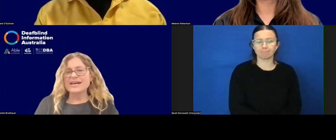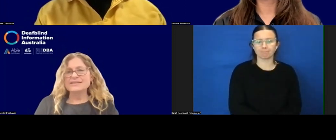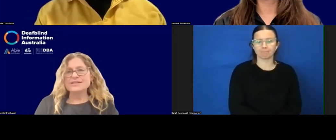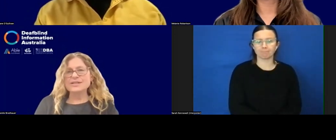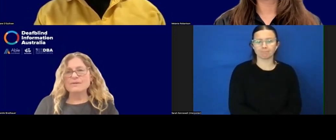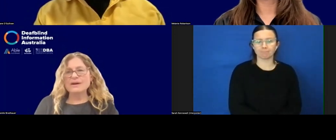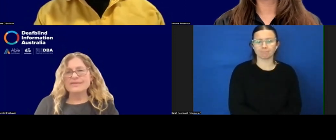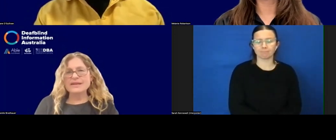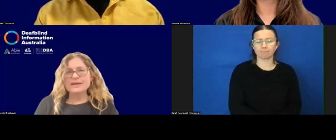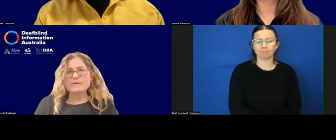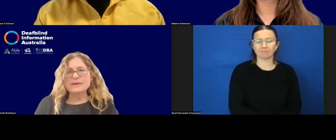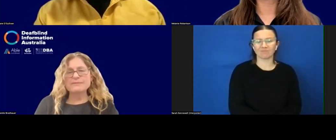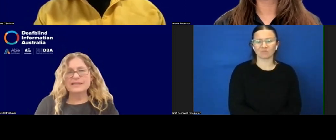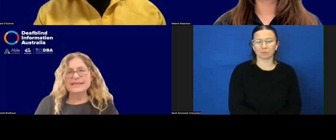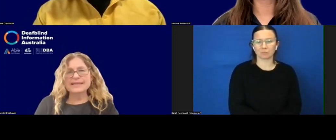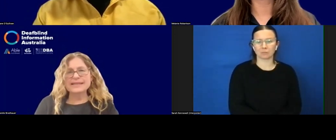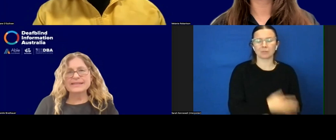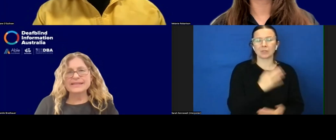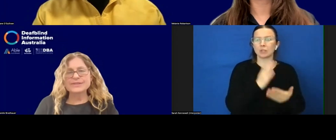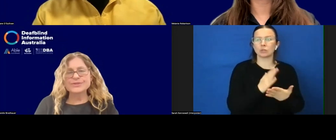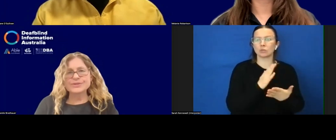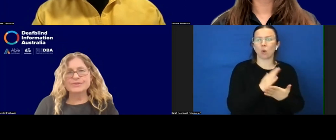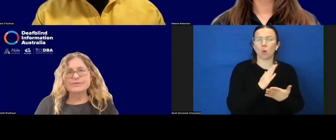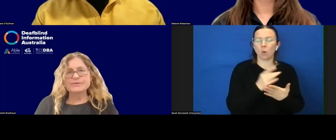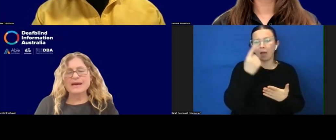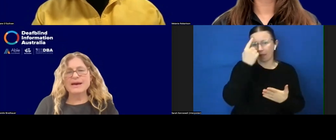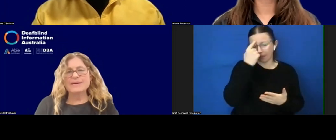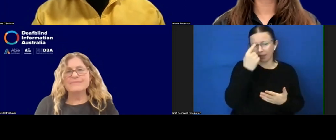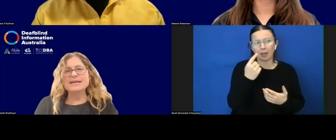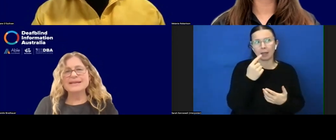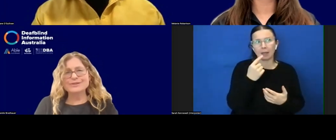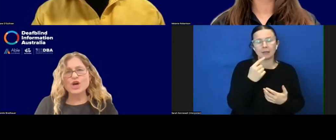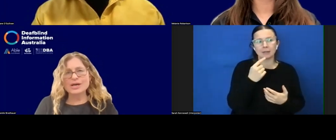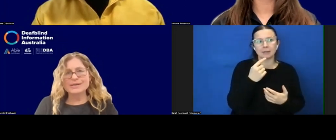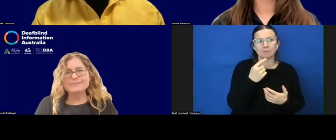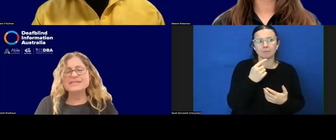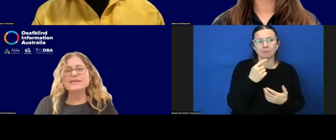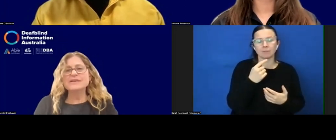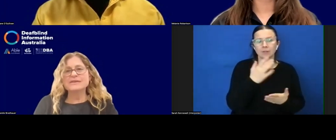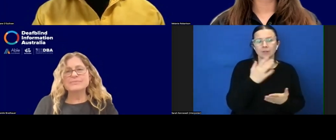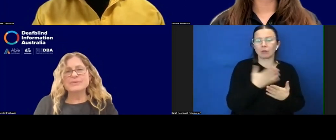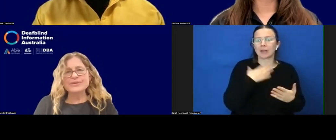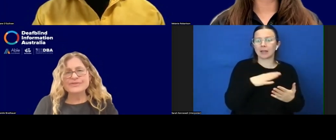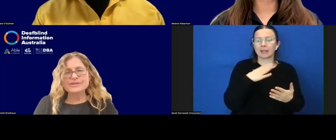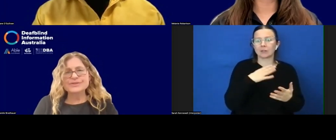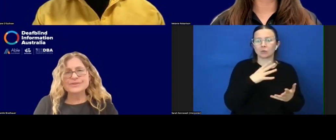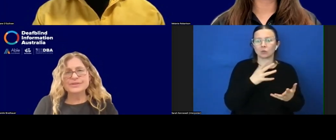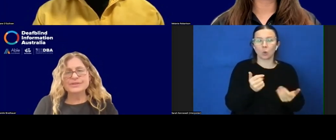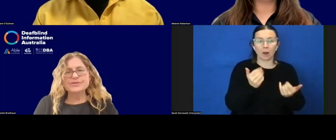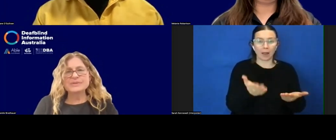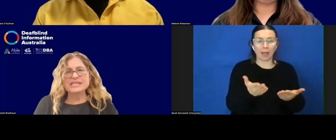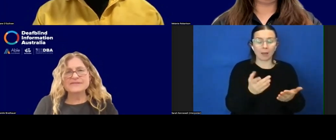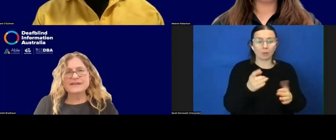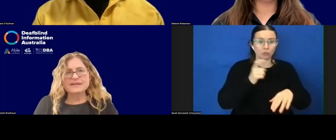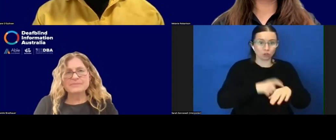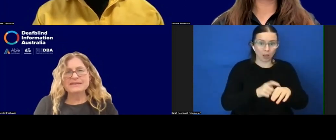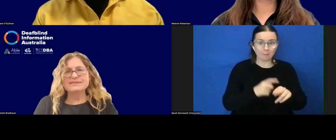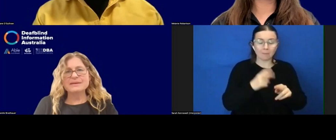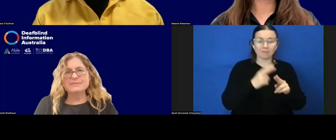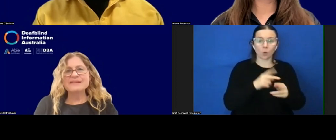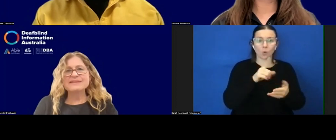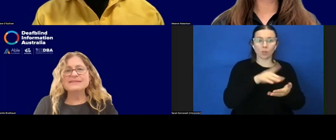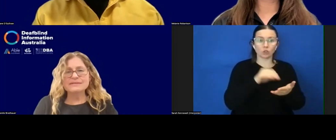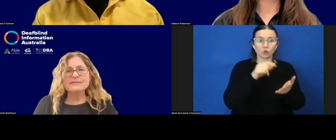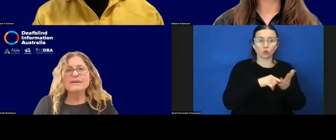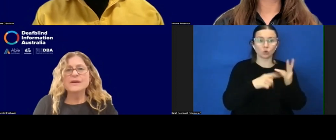And so I think we really need to allow times, both for the student to be developing